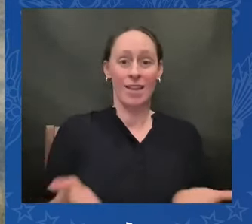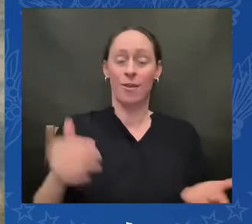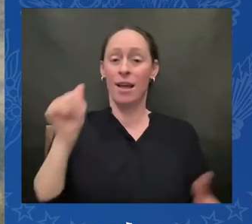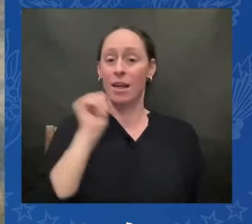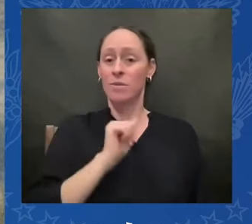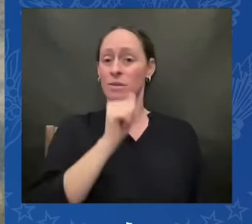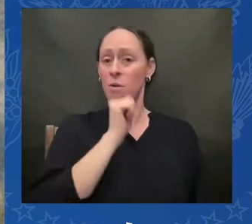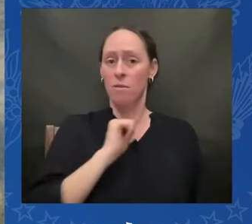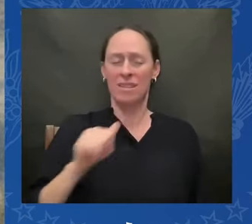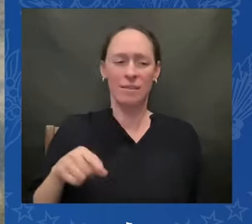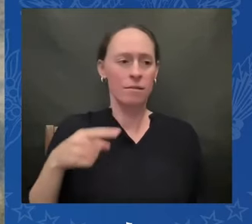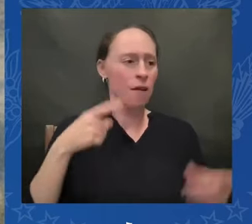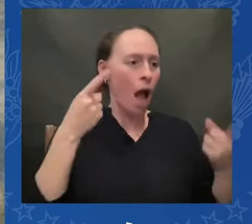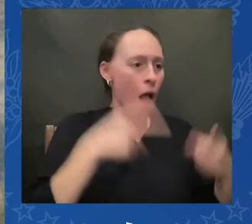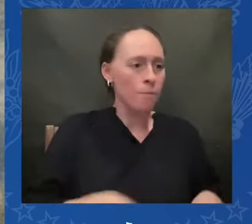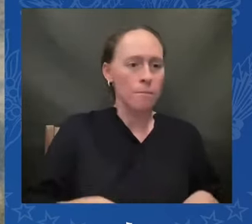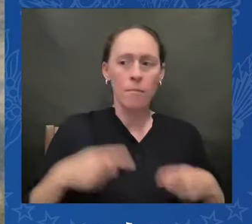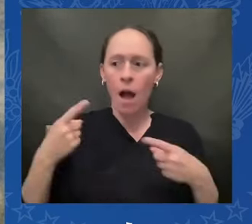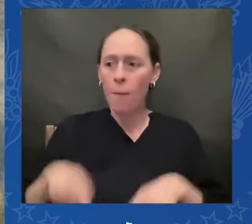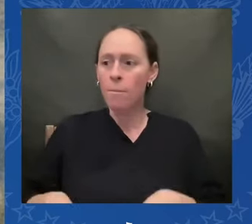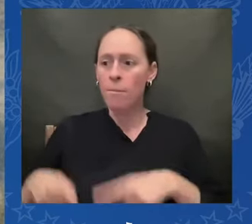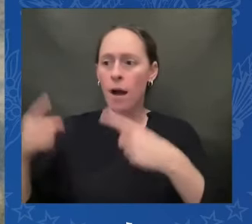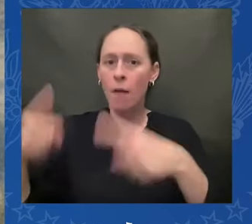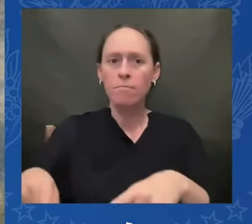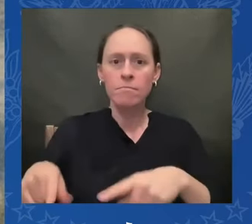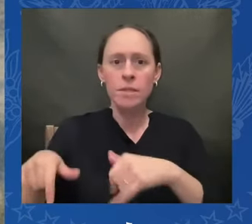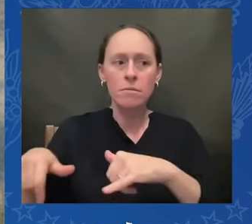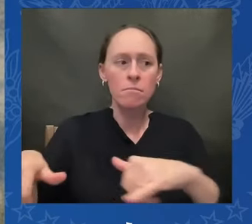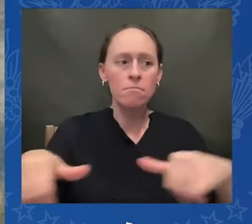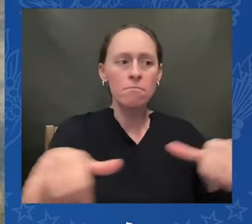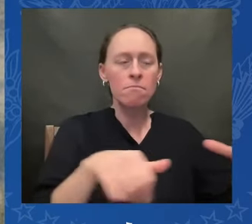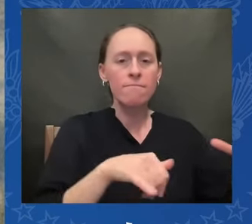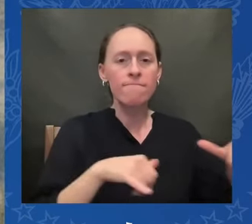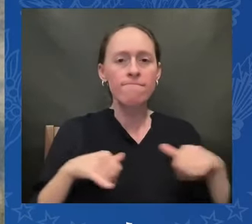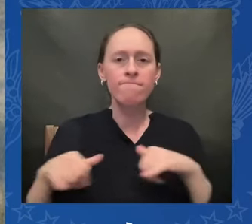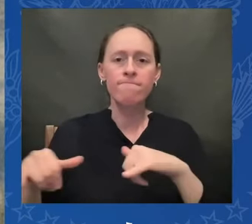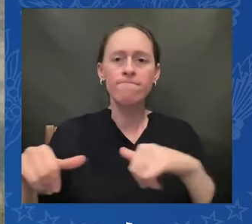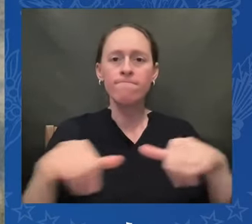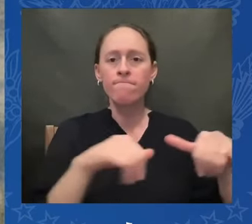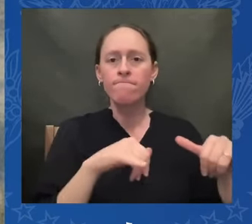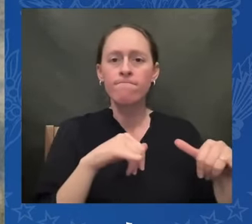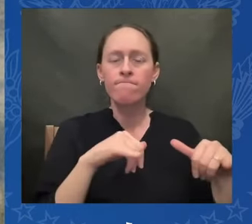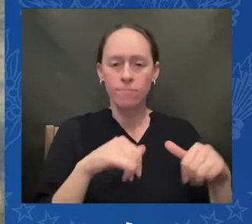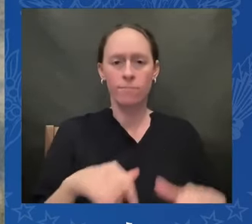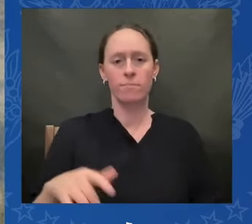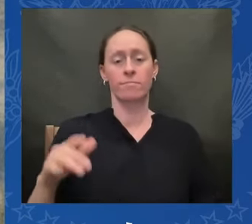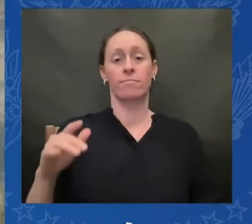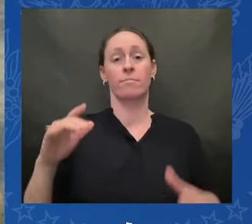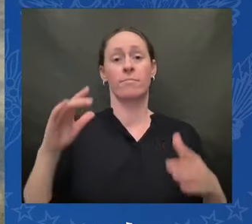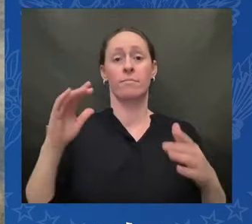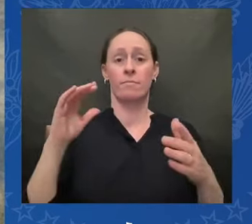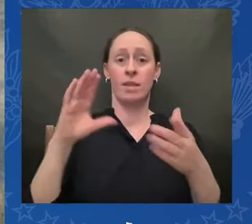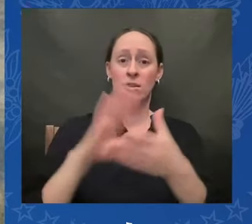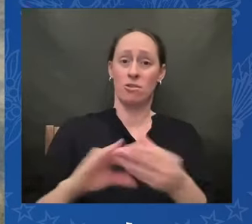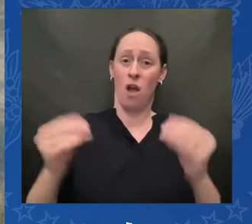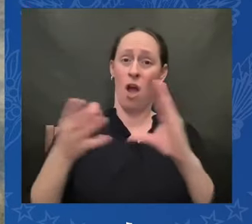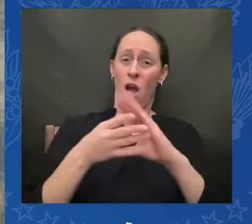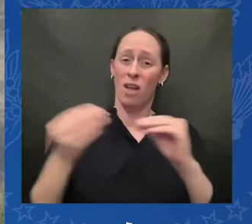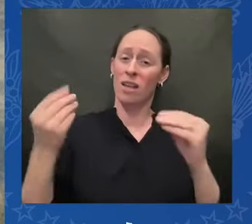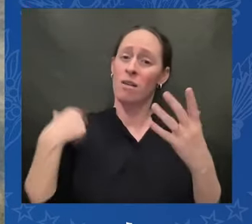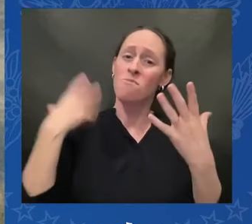stories are told so that future generations will understand the impacts and intergenerational trauma